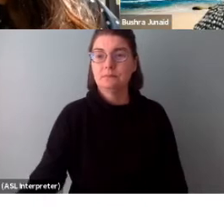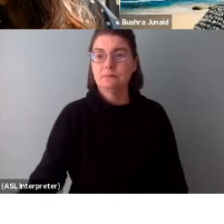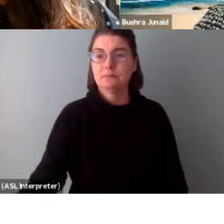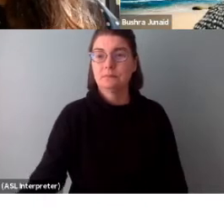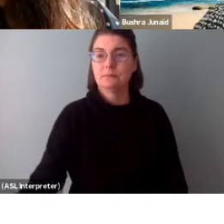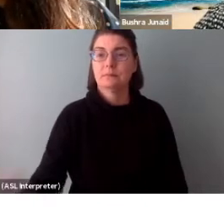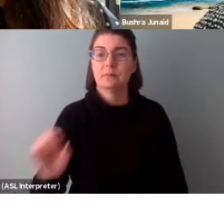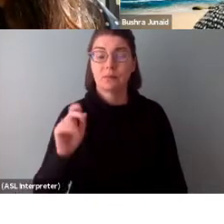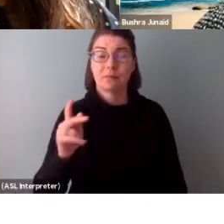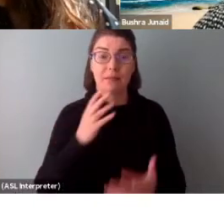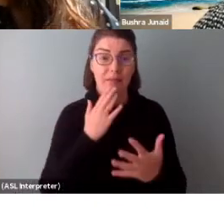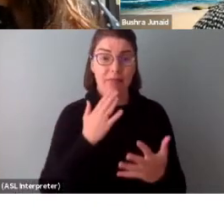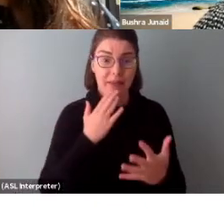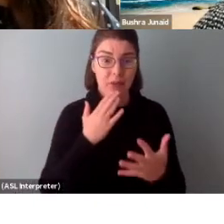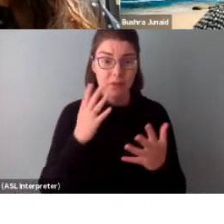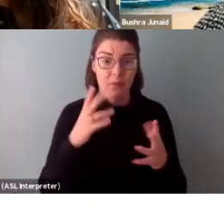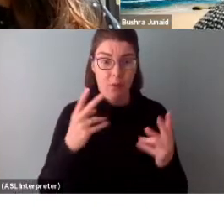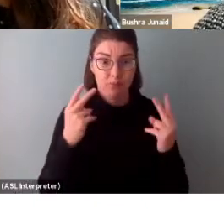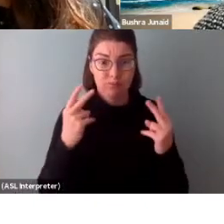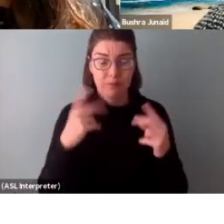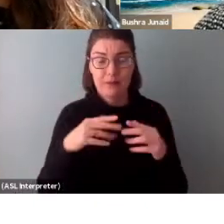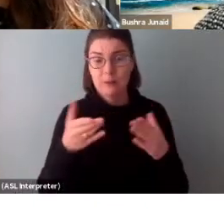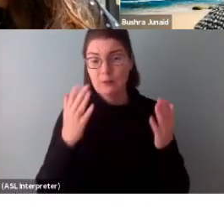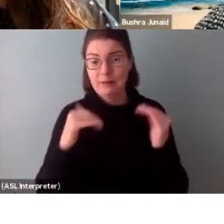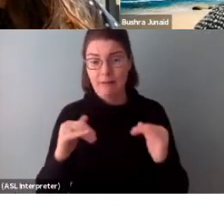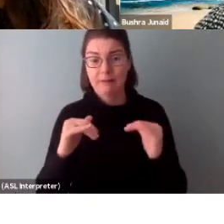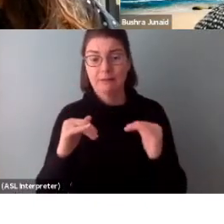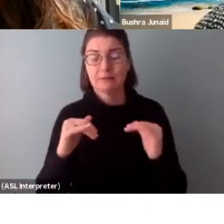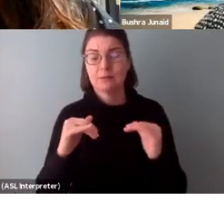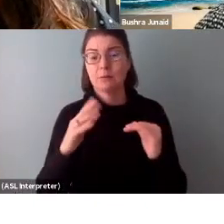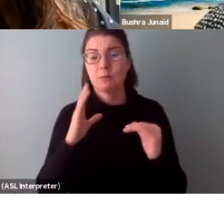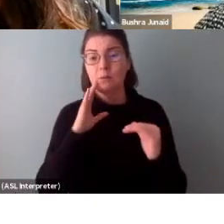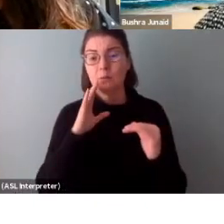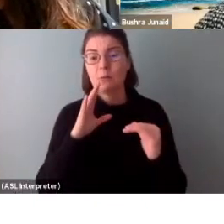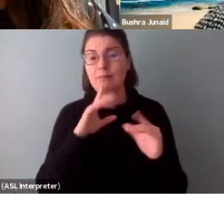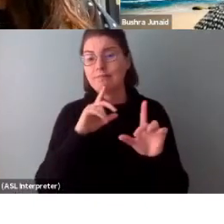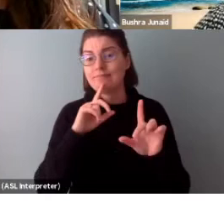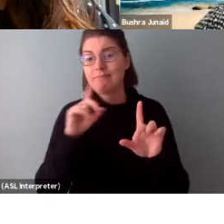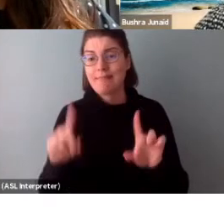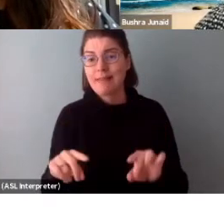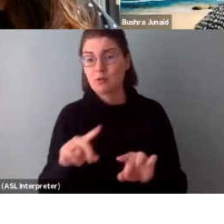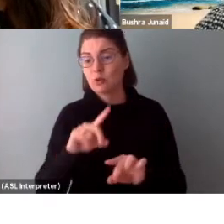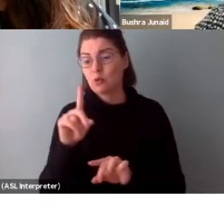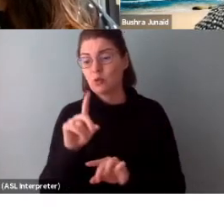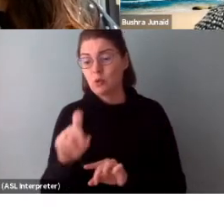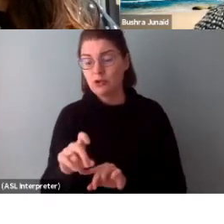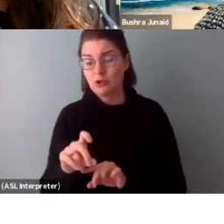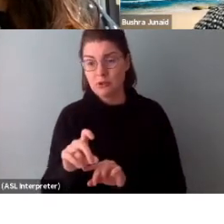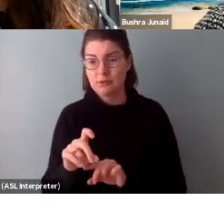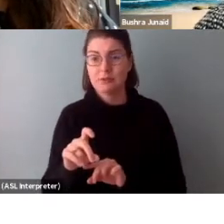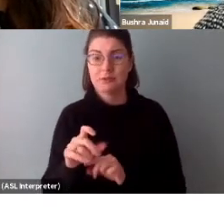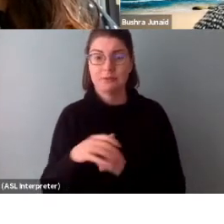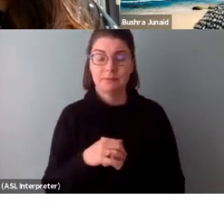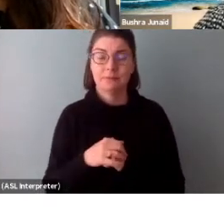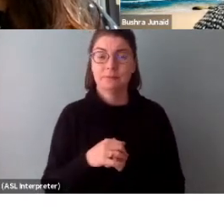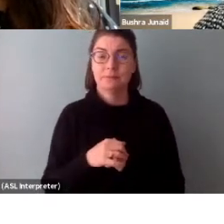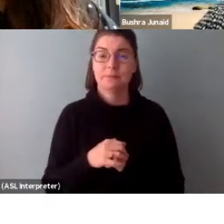So thank you for that. So we'll move on to our question and answer section.